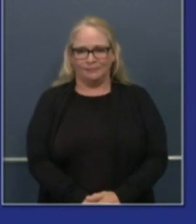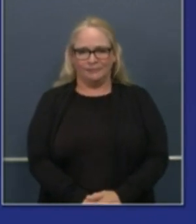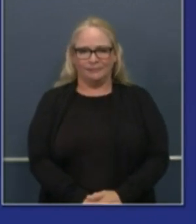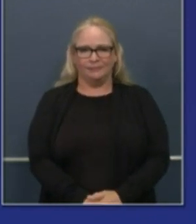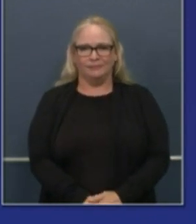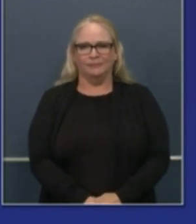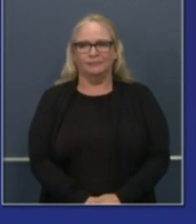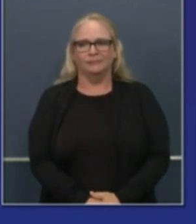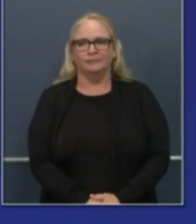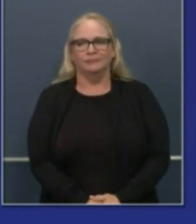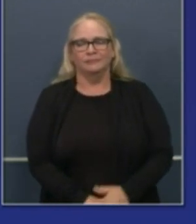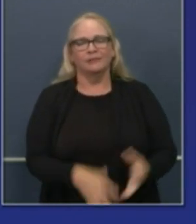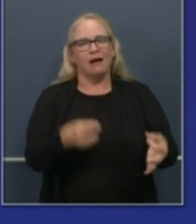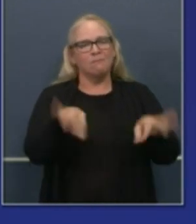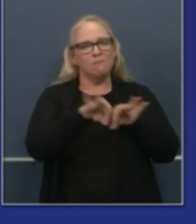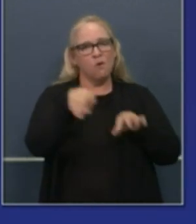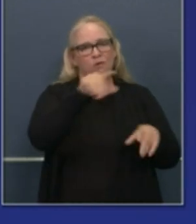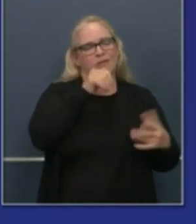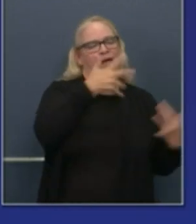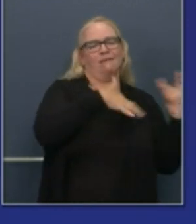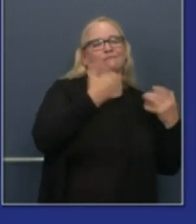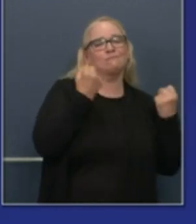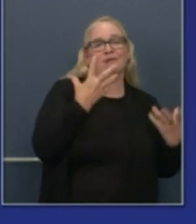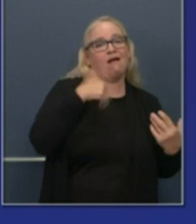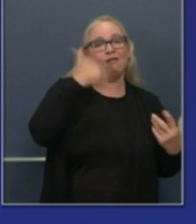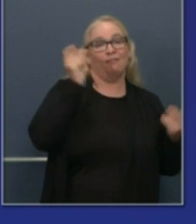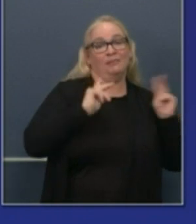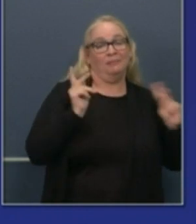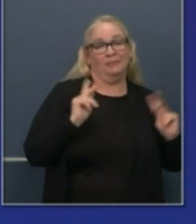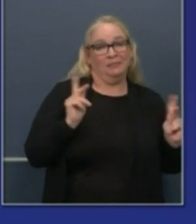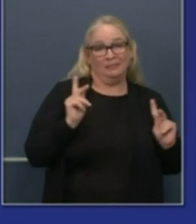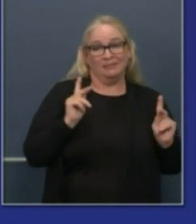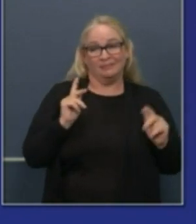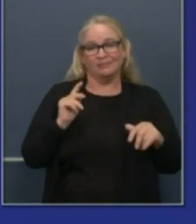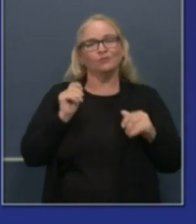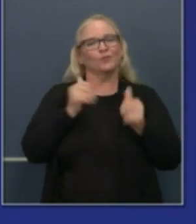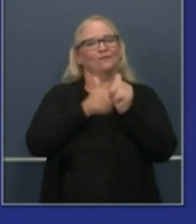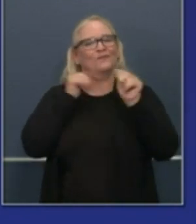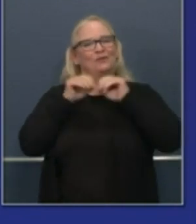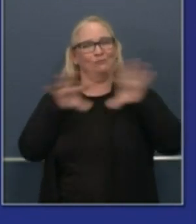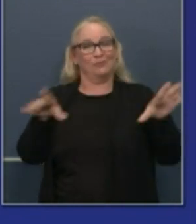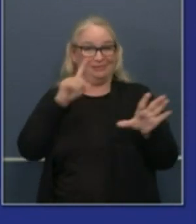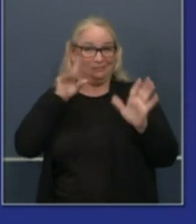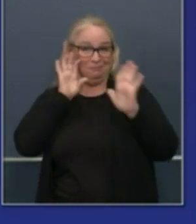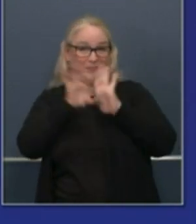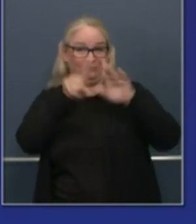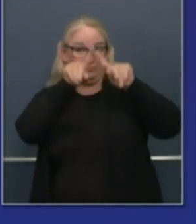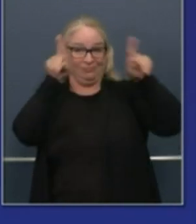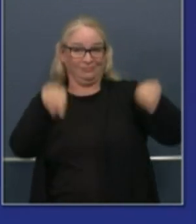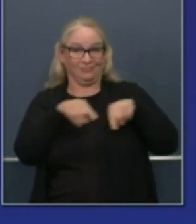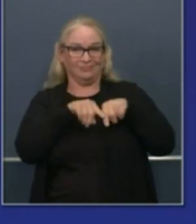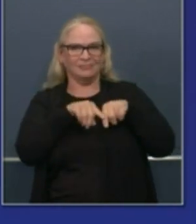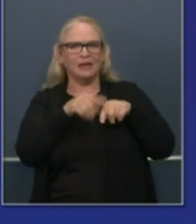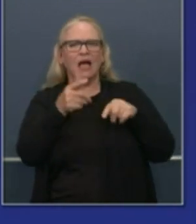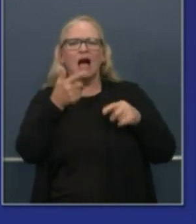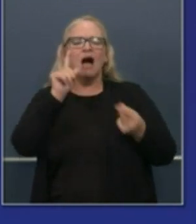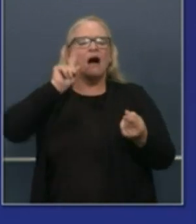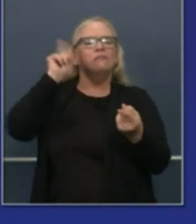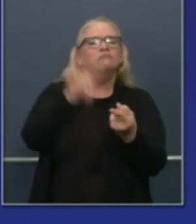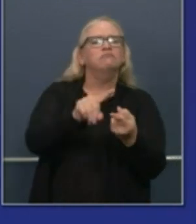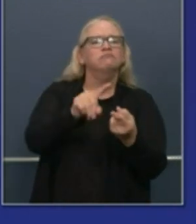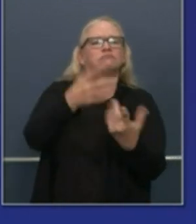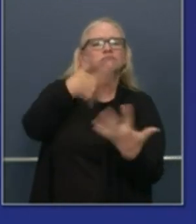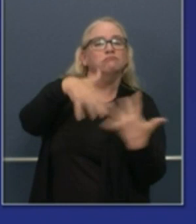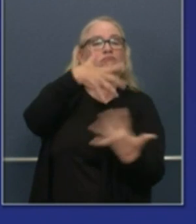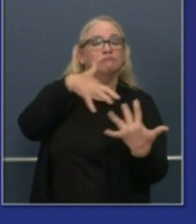you as well being impacted by this disease. This next slide bears I think some consideration and reflection.